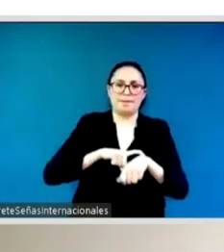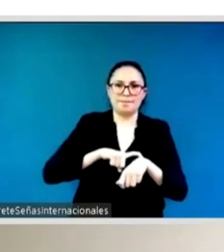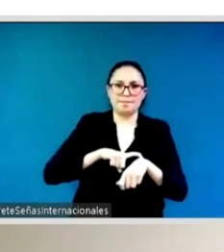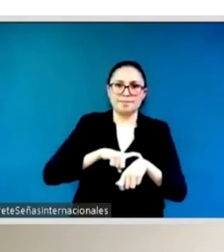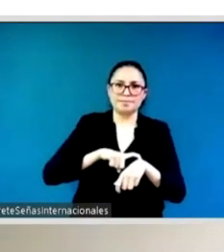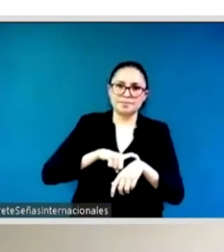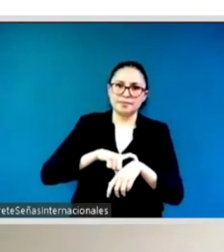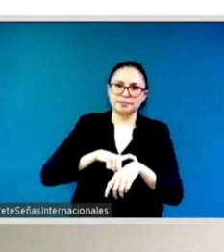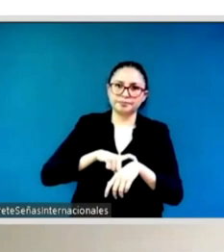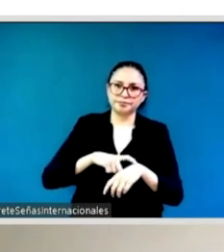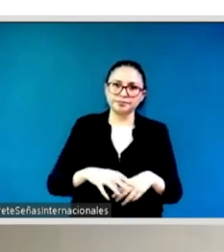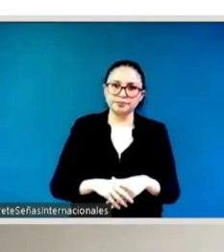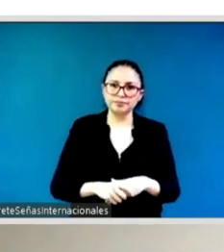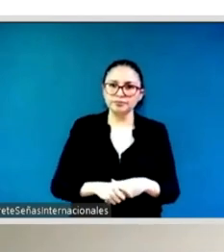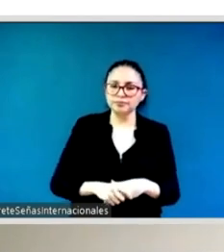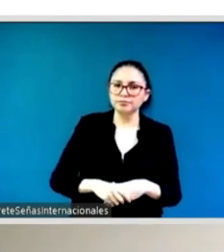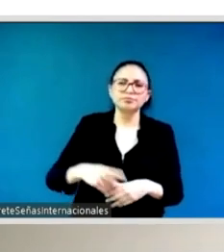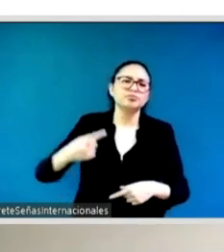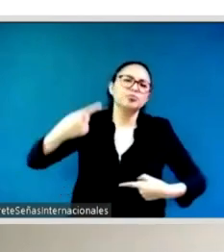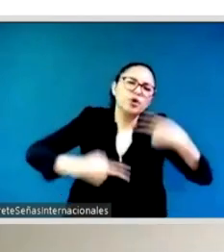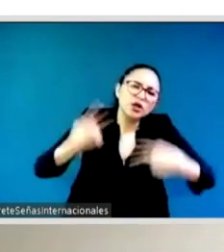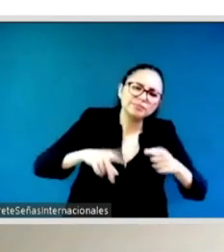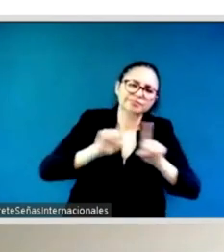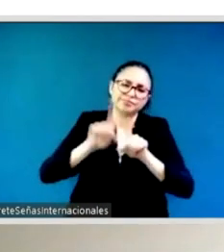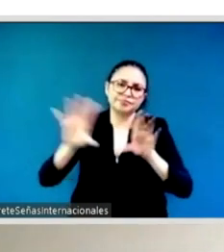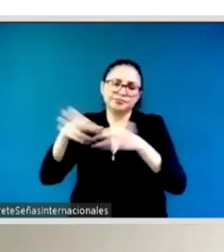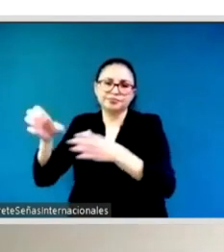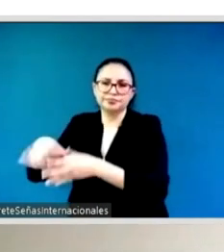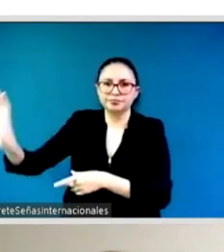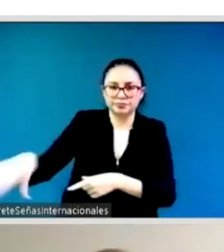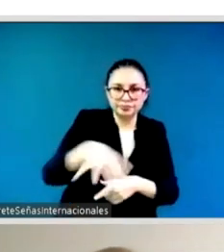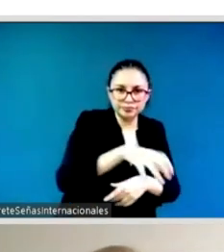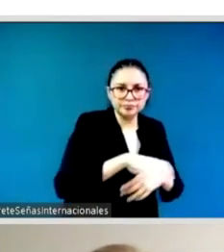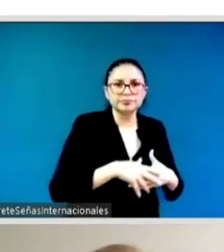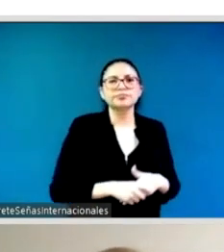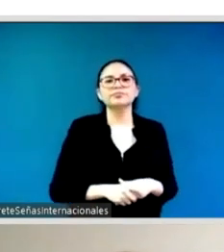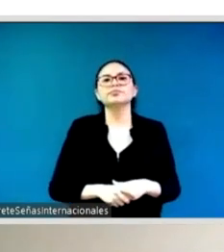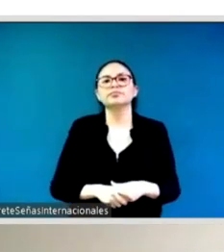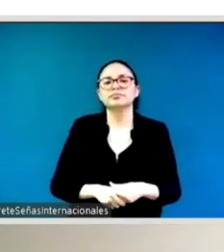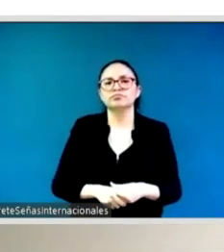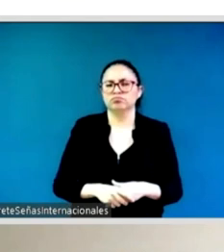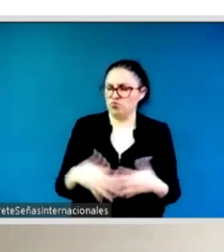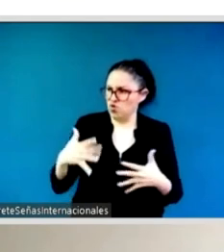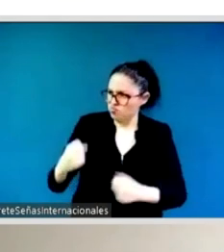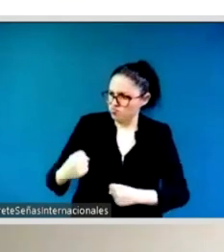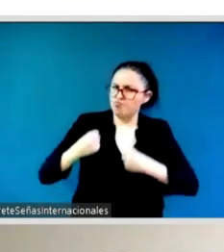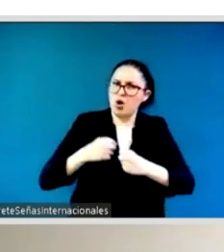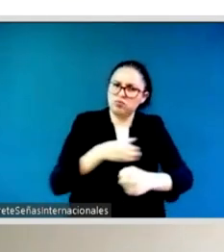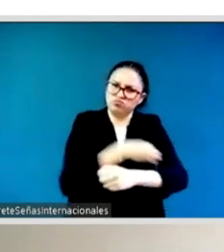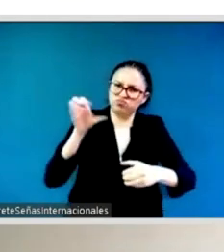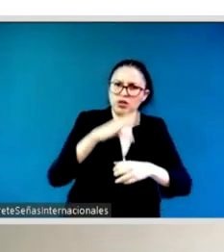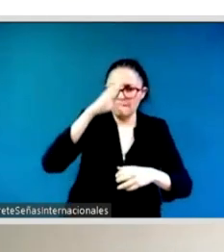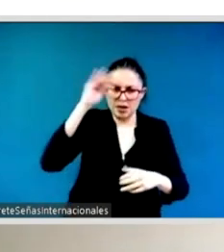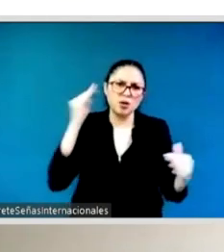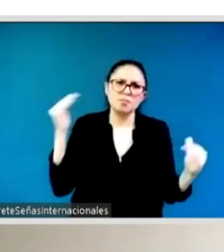the 64 legislature and it's the legislature of parity because of 500 we are 241 women